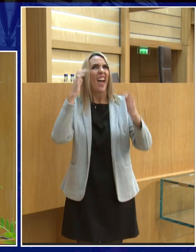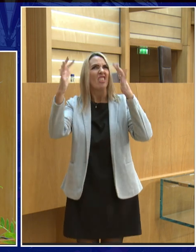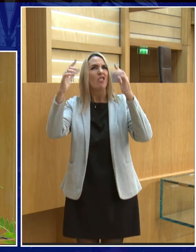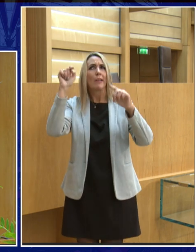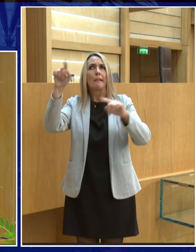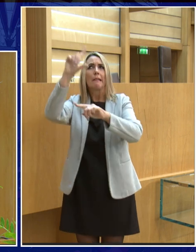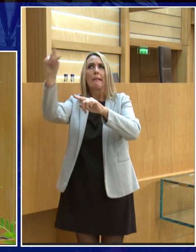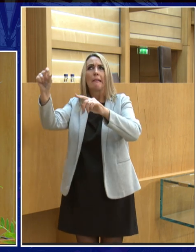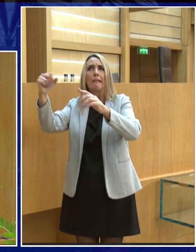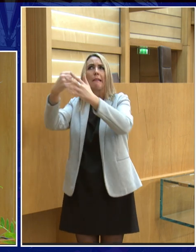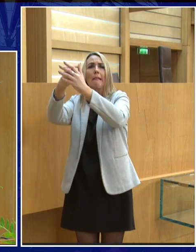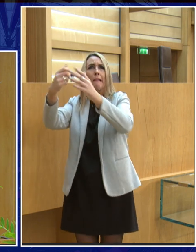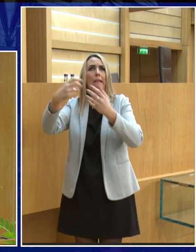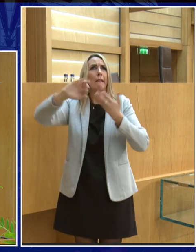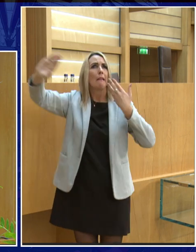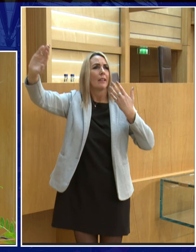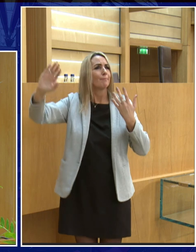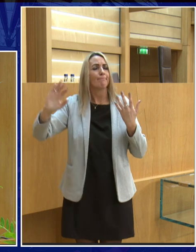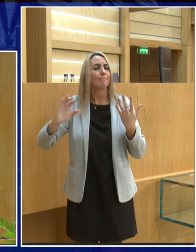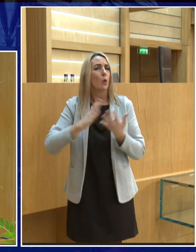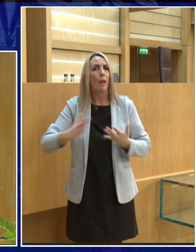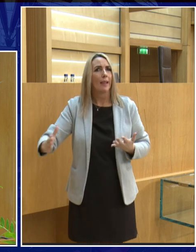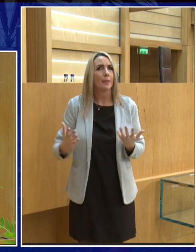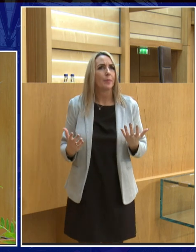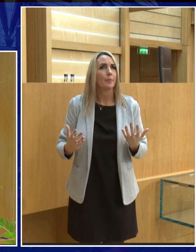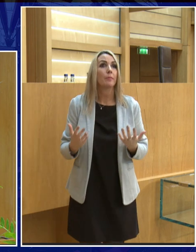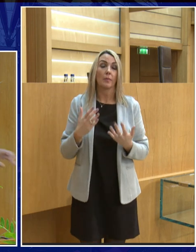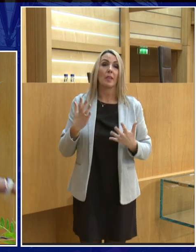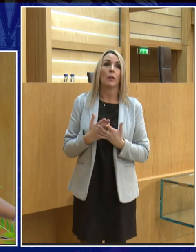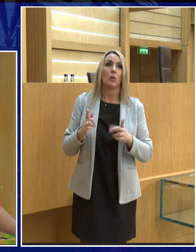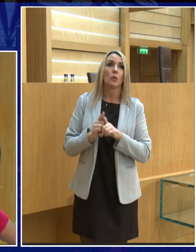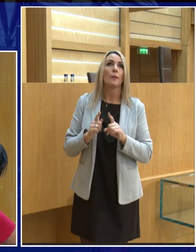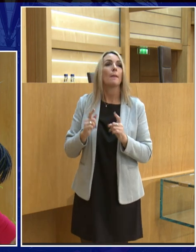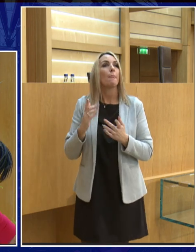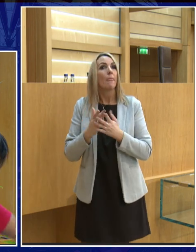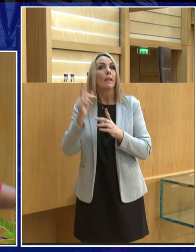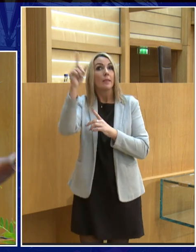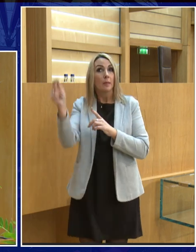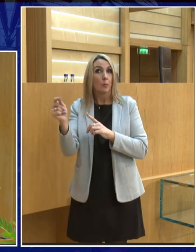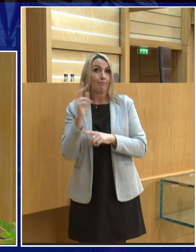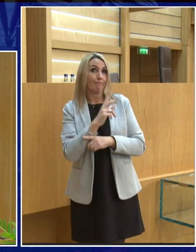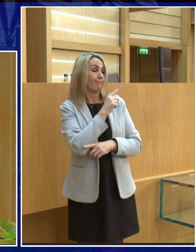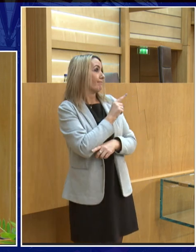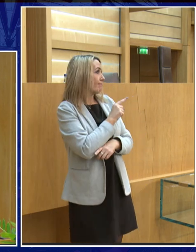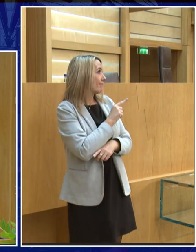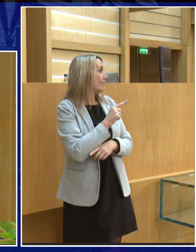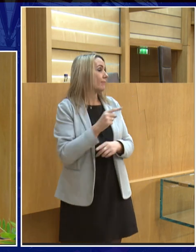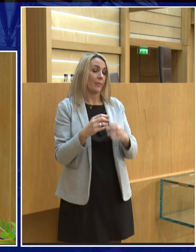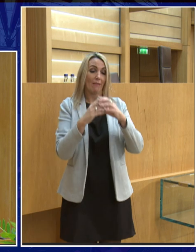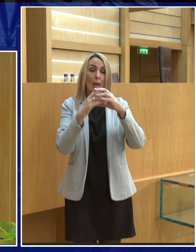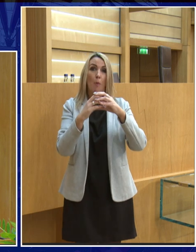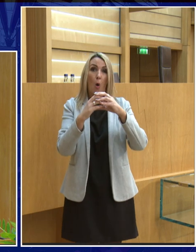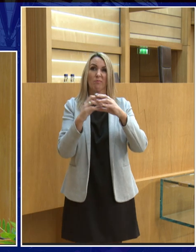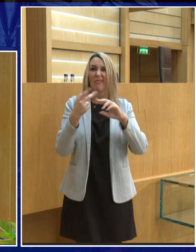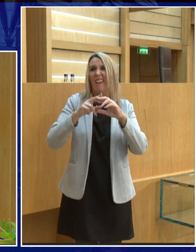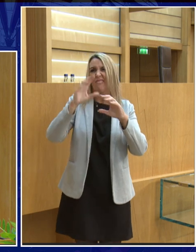about how the moon was formed doesn't add up but it's also quite interesting because if you look at the moon if I take this ball and say this is the moon if I was to slice